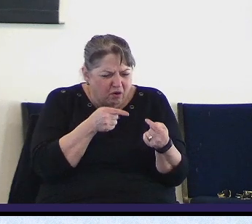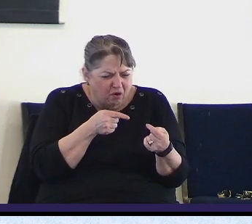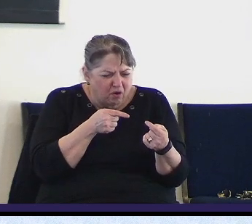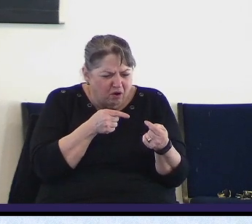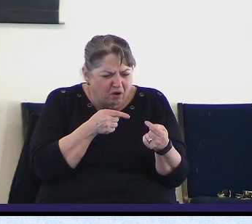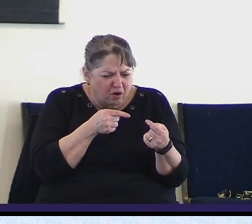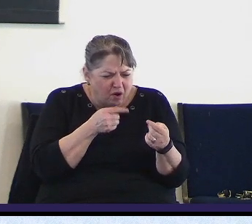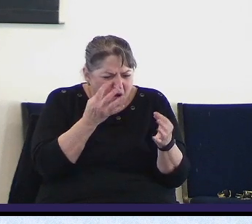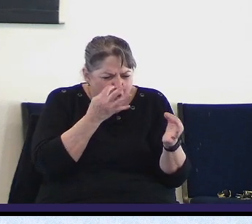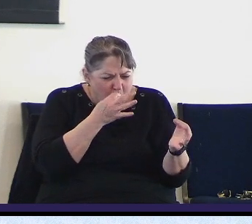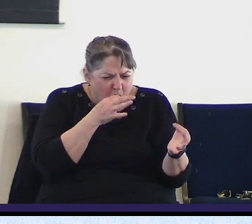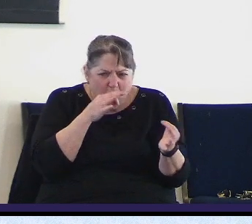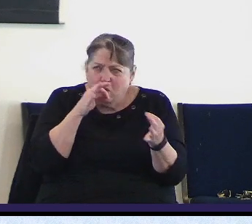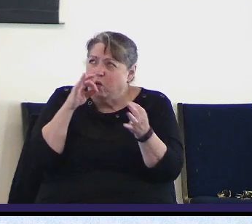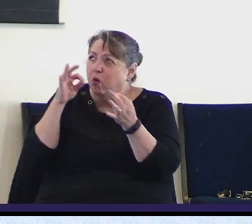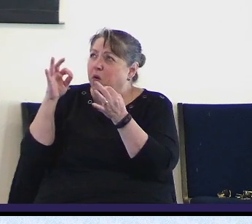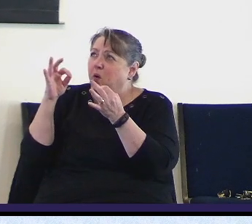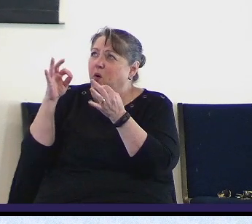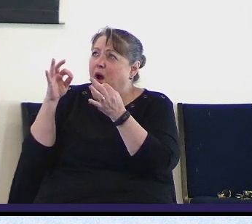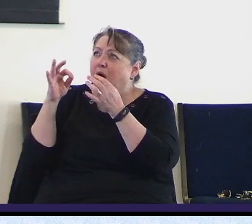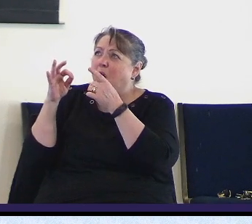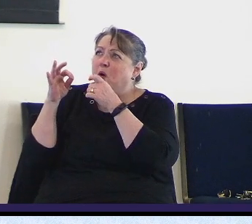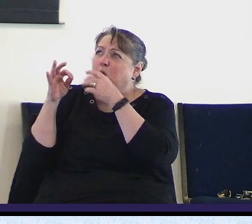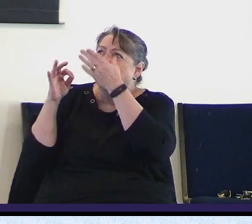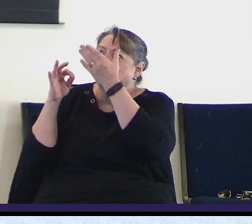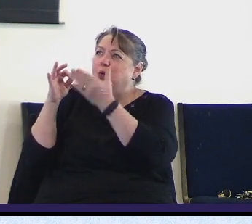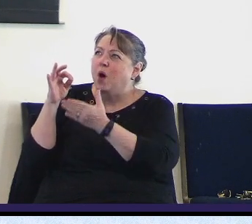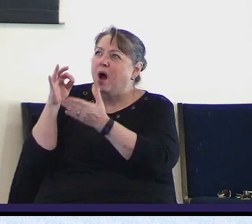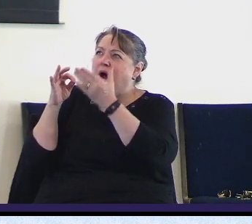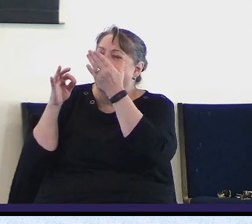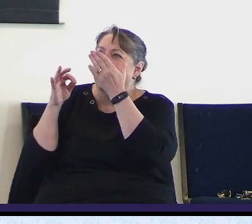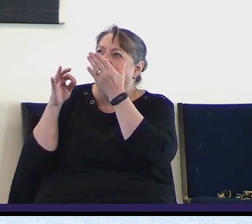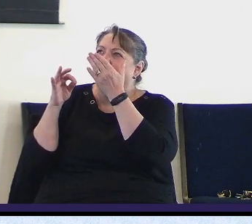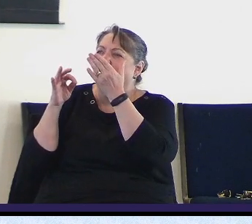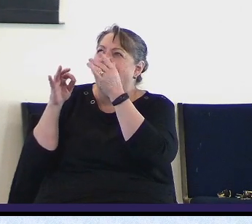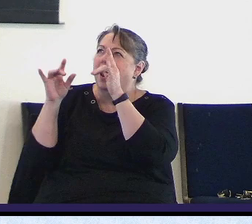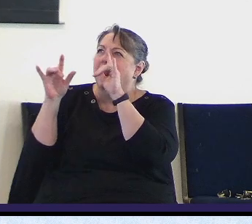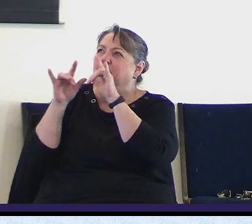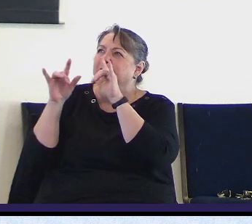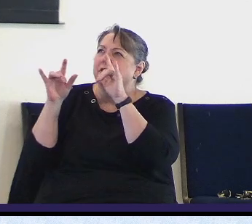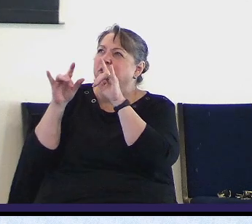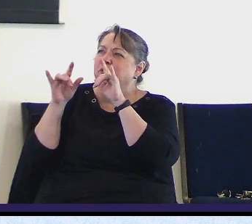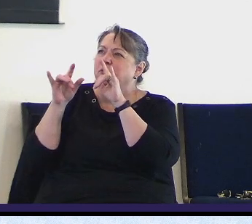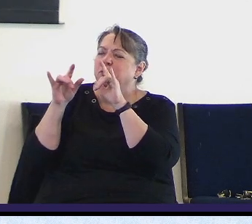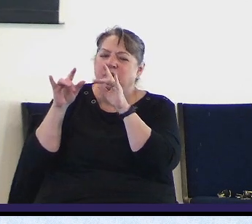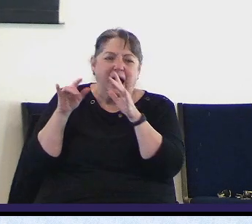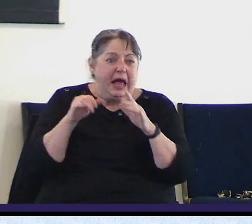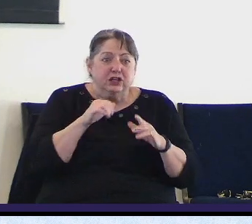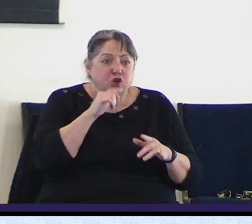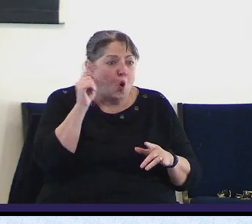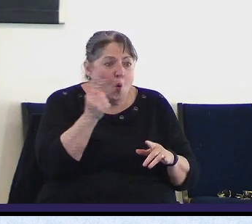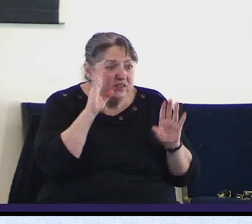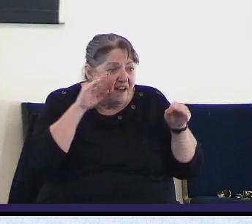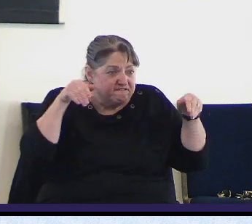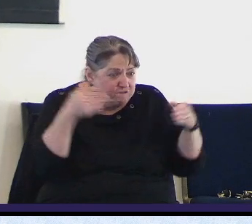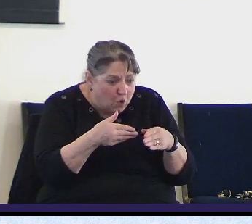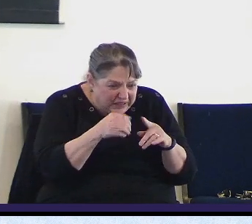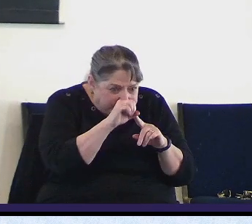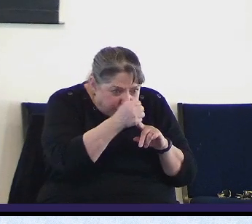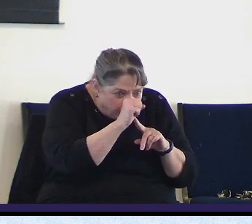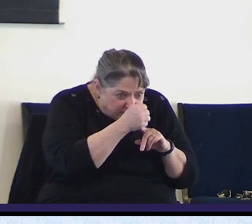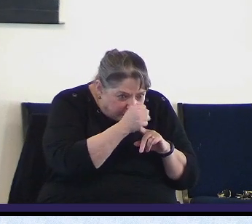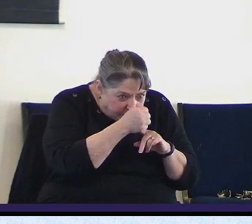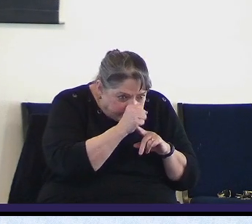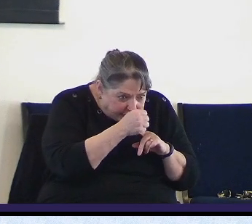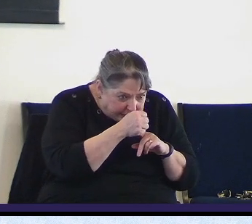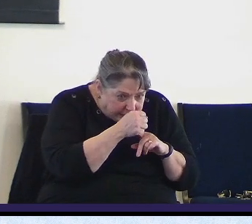that to who he is and what he's done try that sometimes try turning to him and